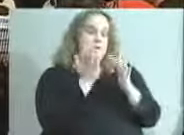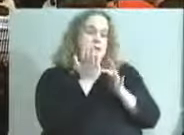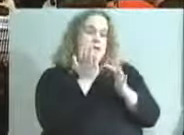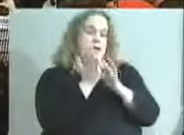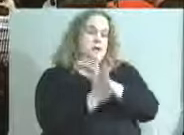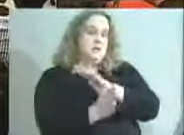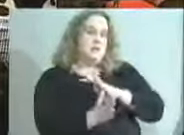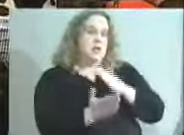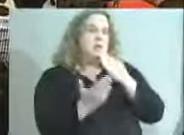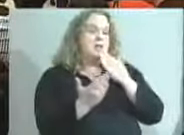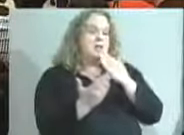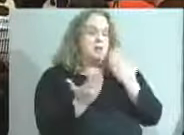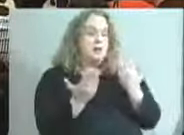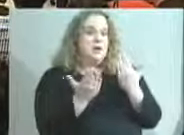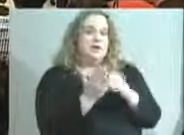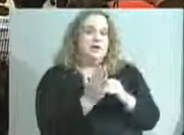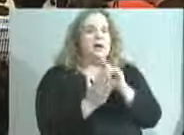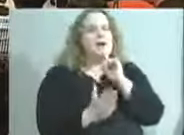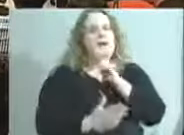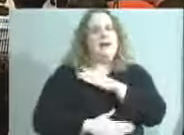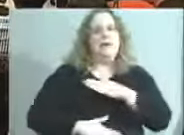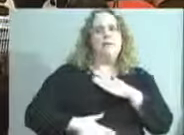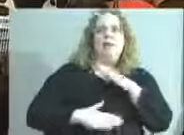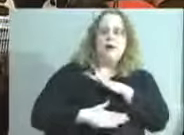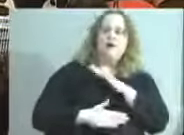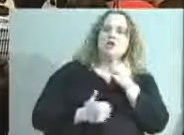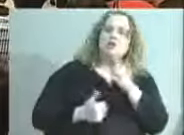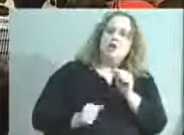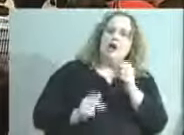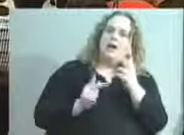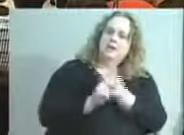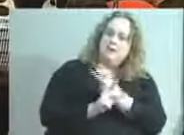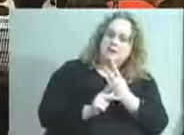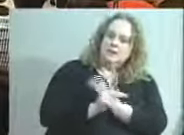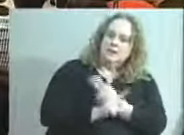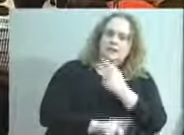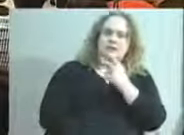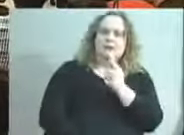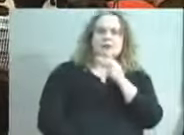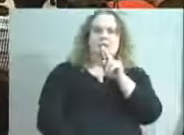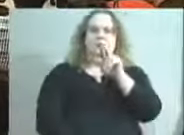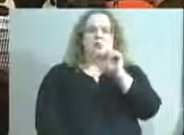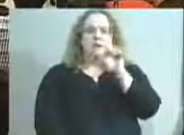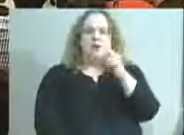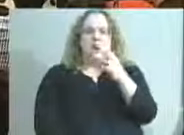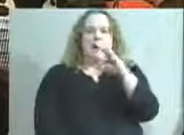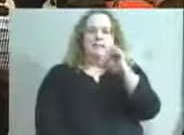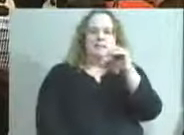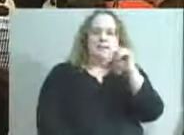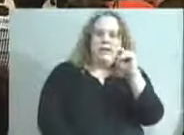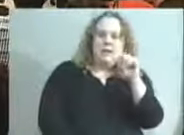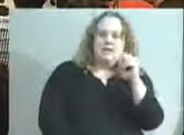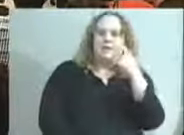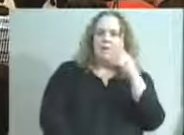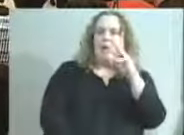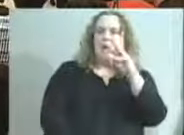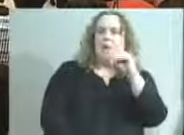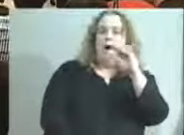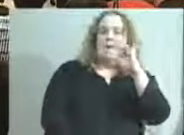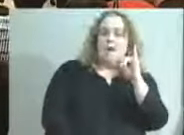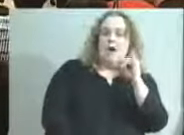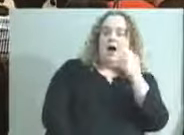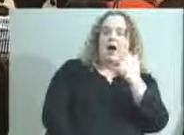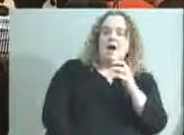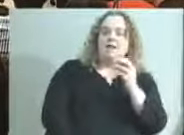support. So thank you again. But I really appreciate you looking at the trash cans that are Wi-Fi hotspots. That's just fantastic work. So that's great. Well,